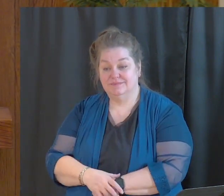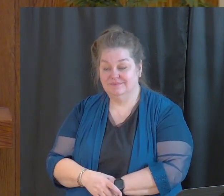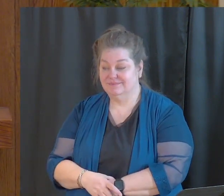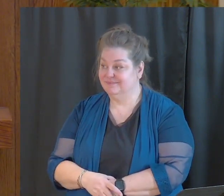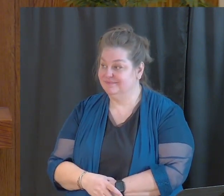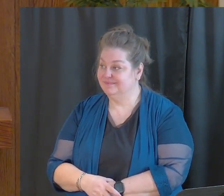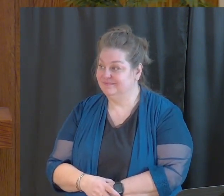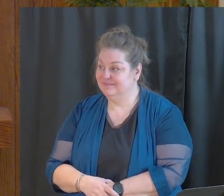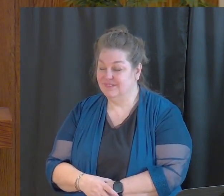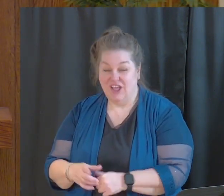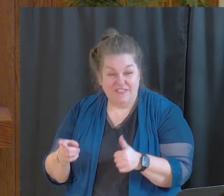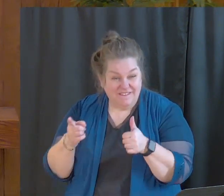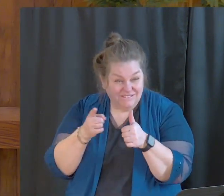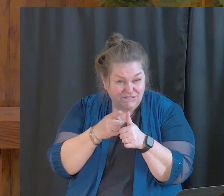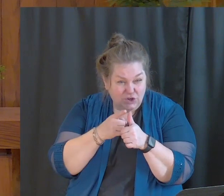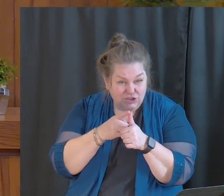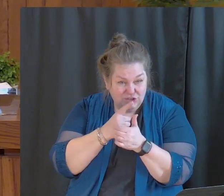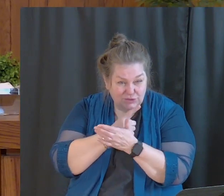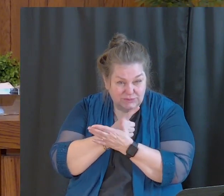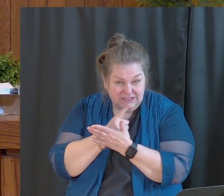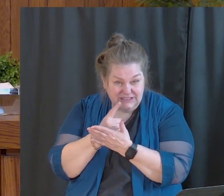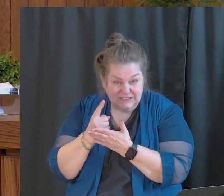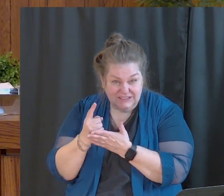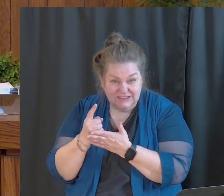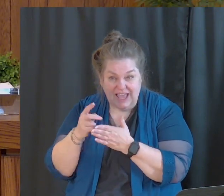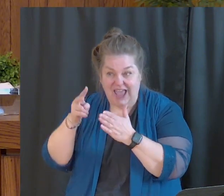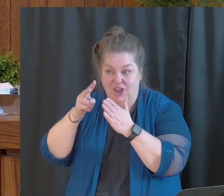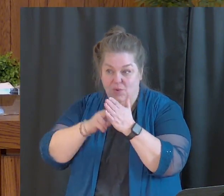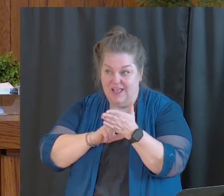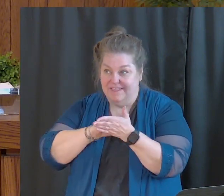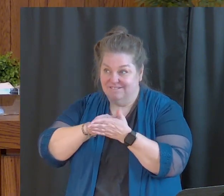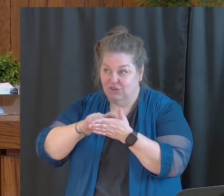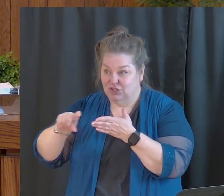the very first week I read a verse